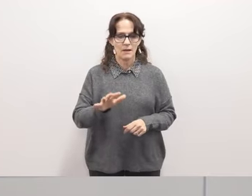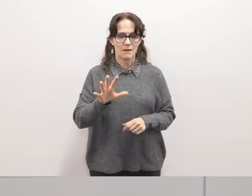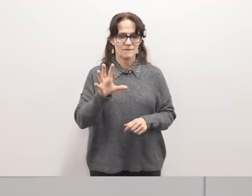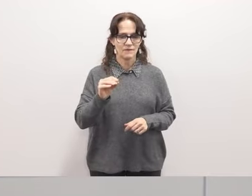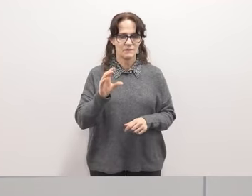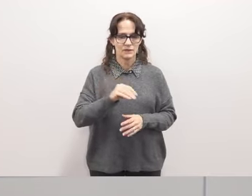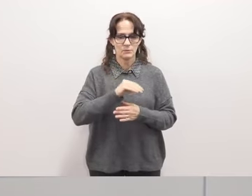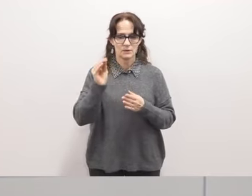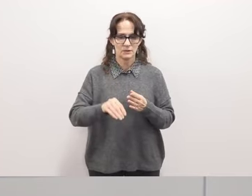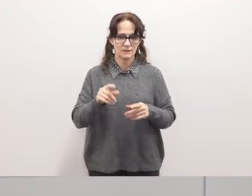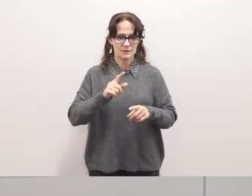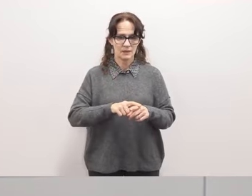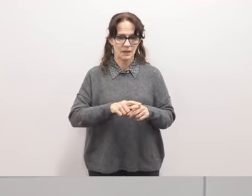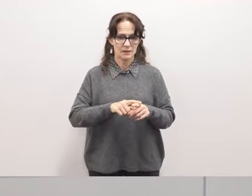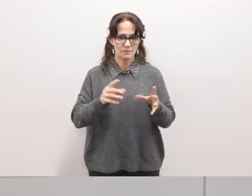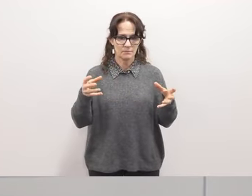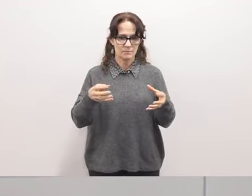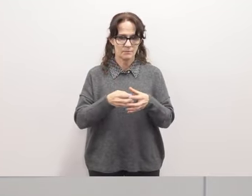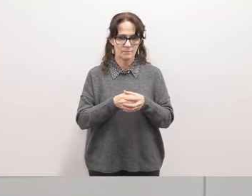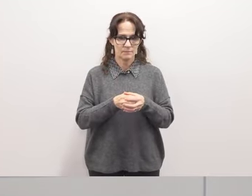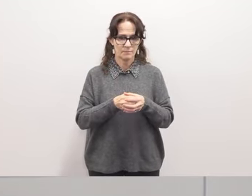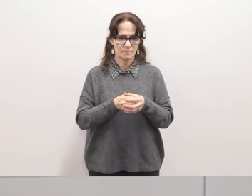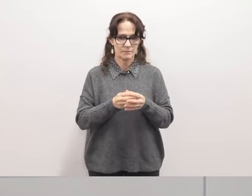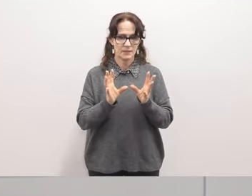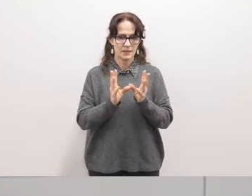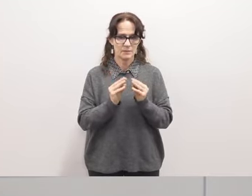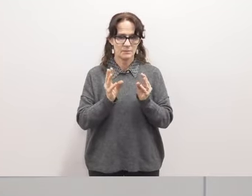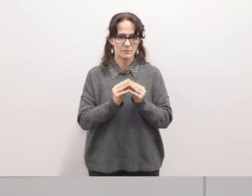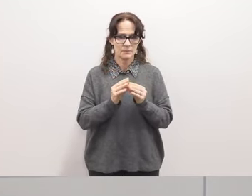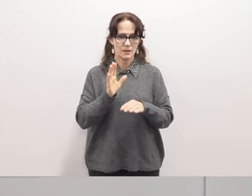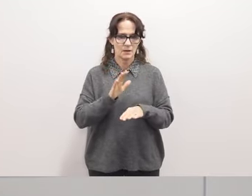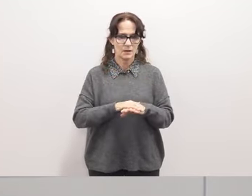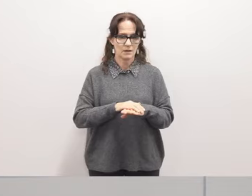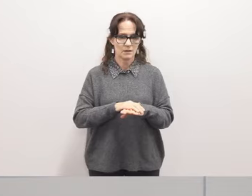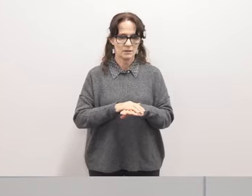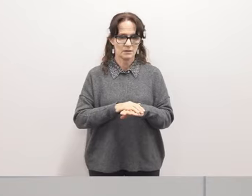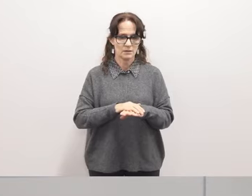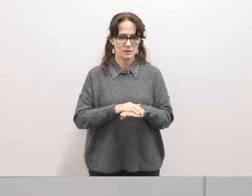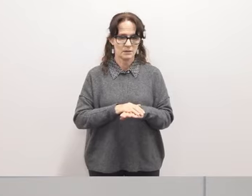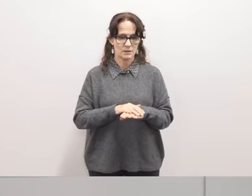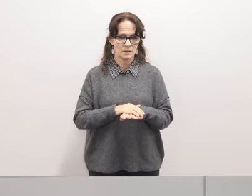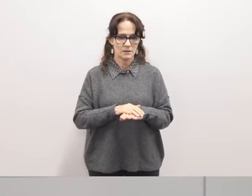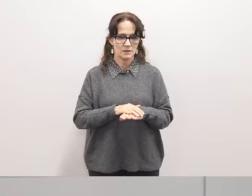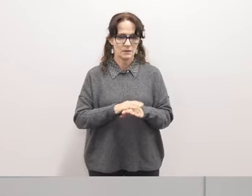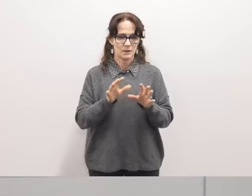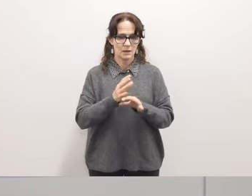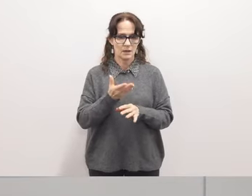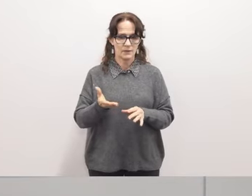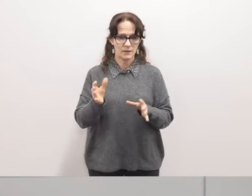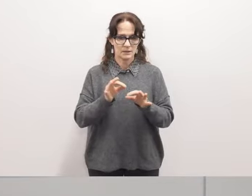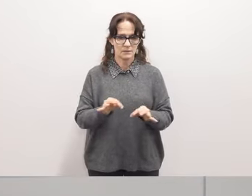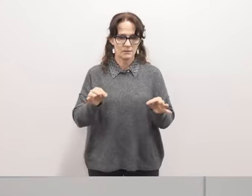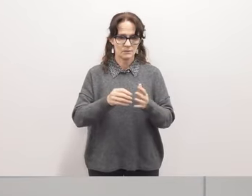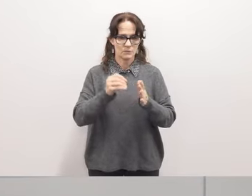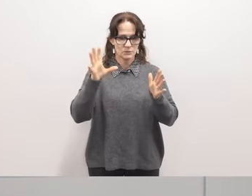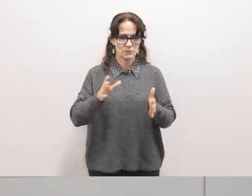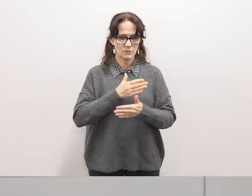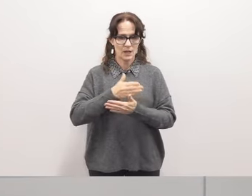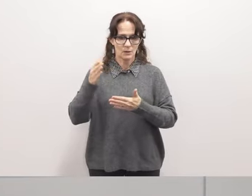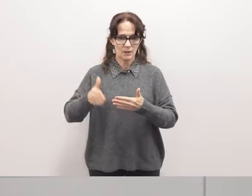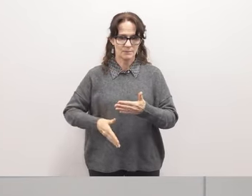of the time we spend in board meetings on um on matters that have to do with student outcomes